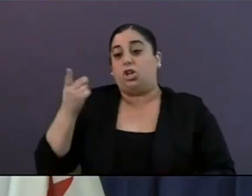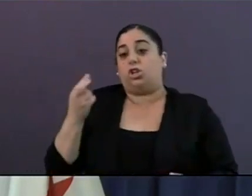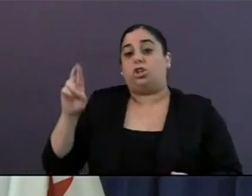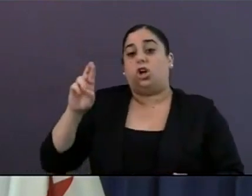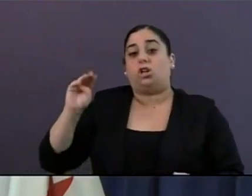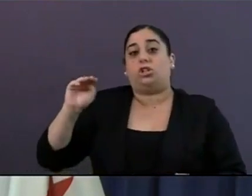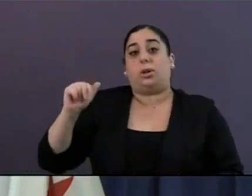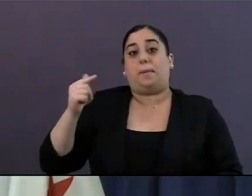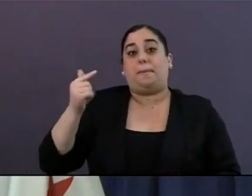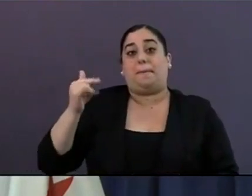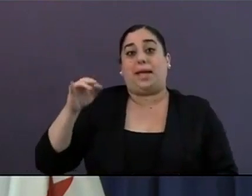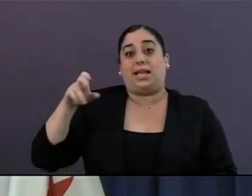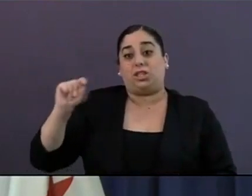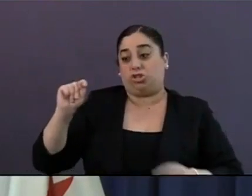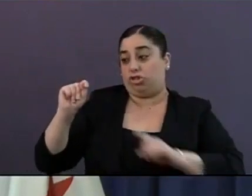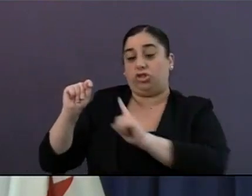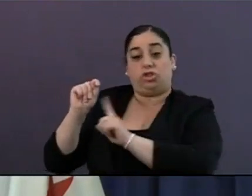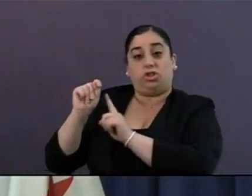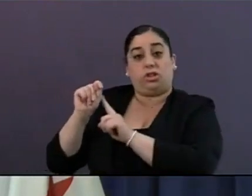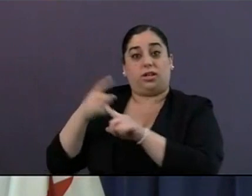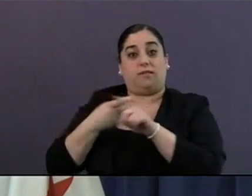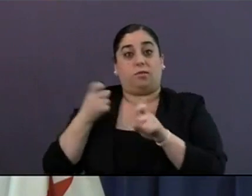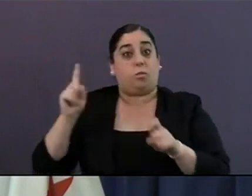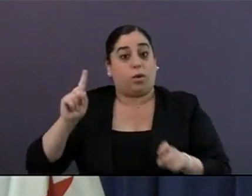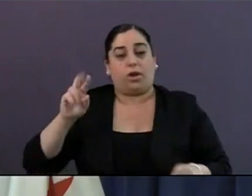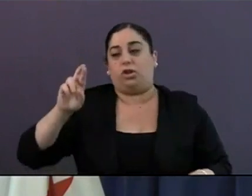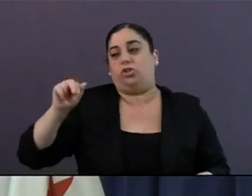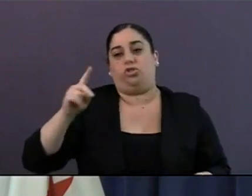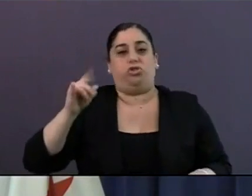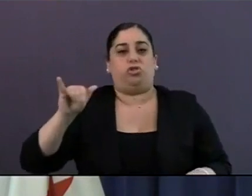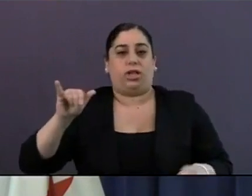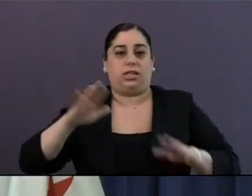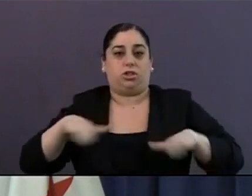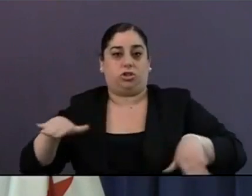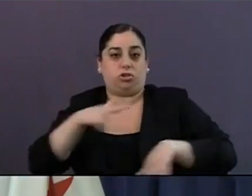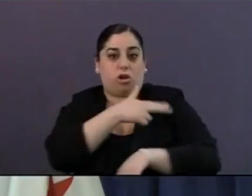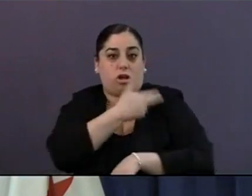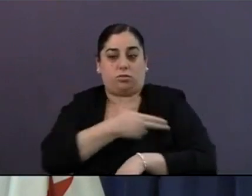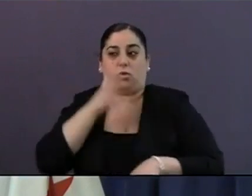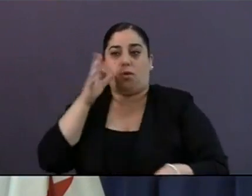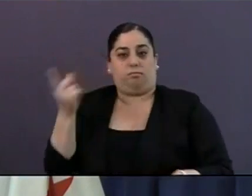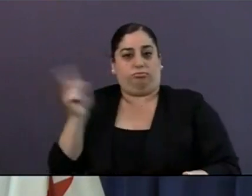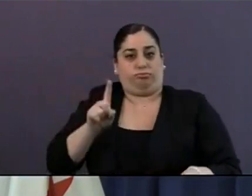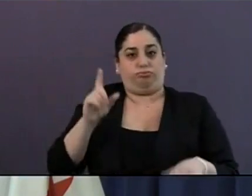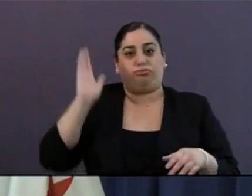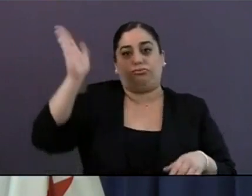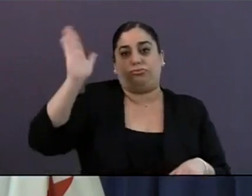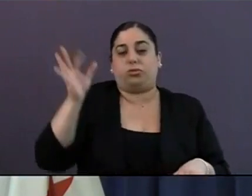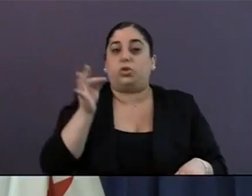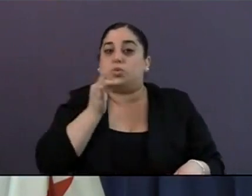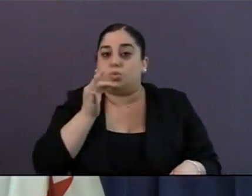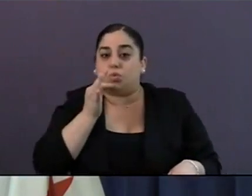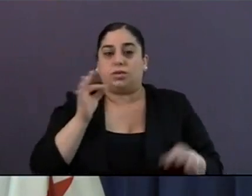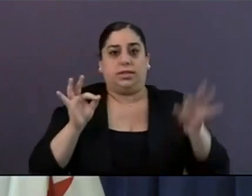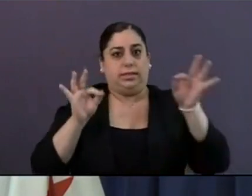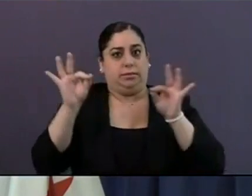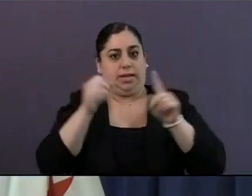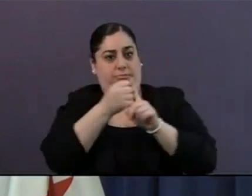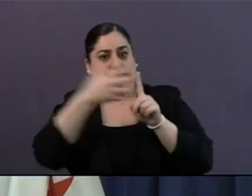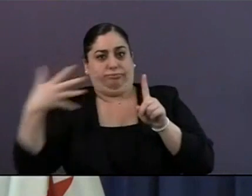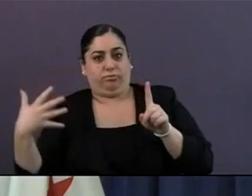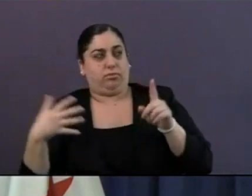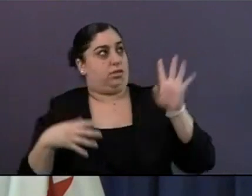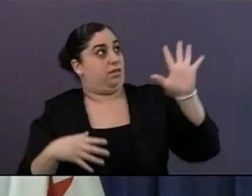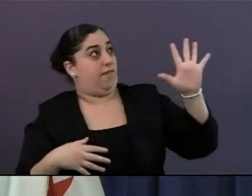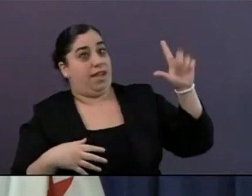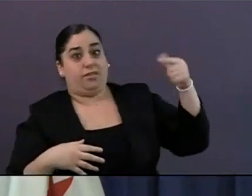Children's. But the bottom line is that 5G is going to make it easier for our local businesses and residents to stay connected with faster